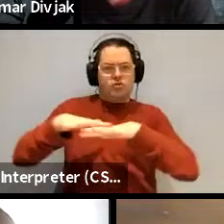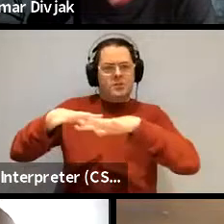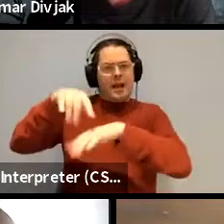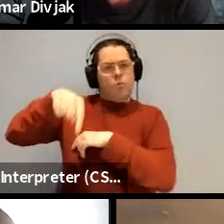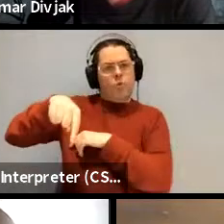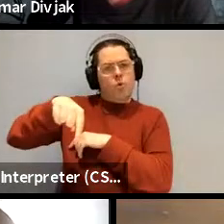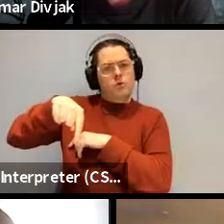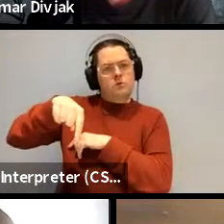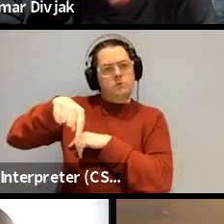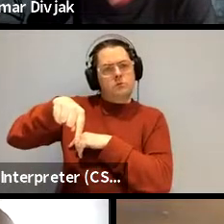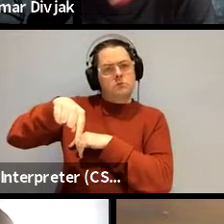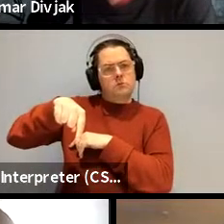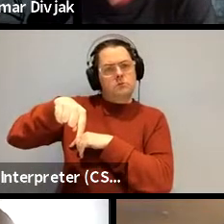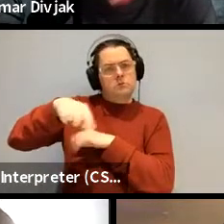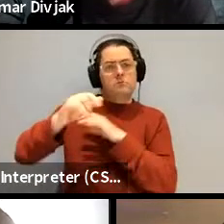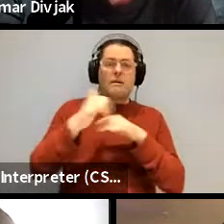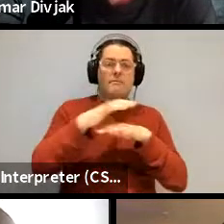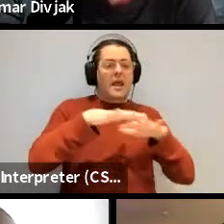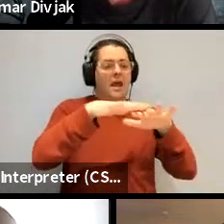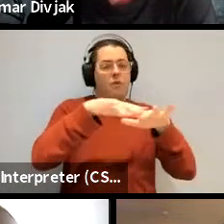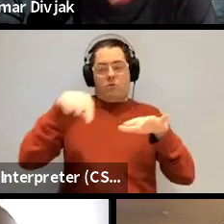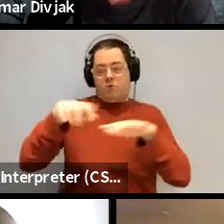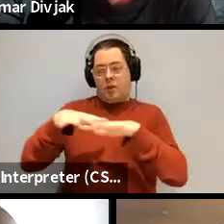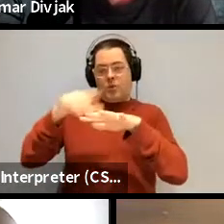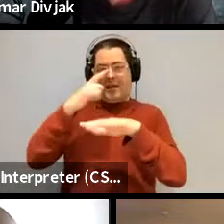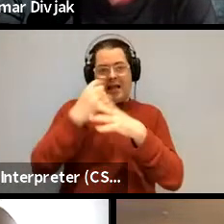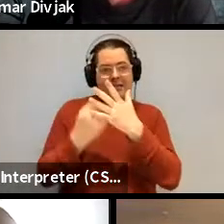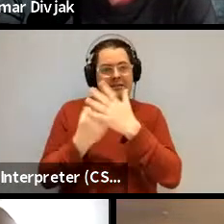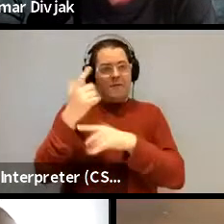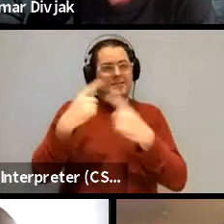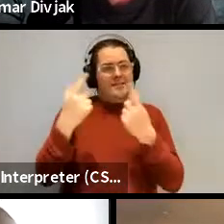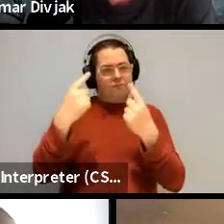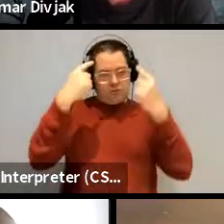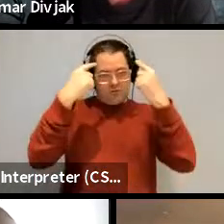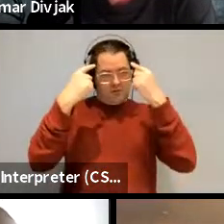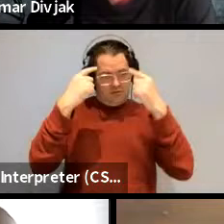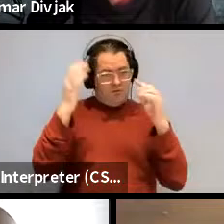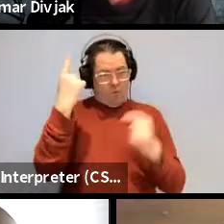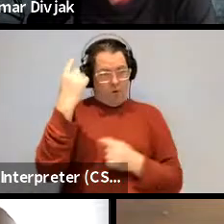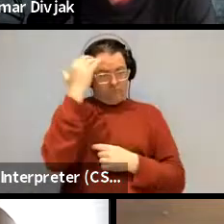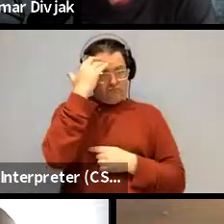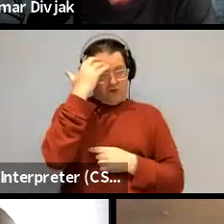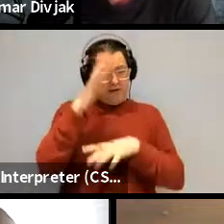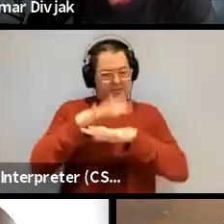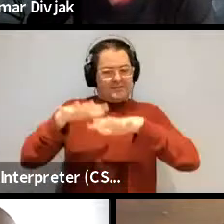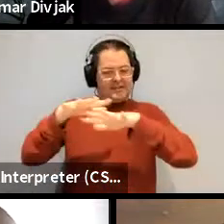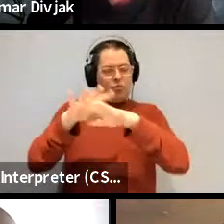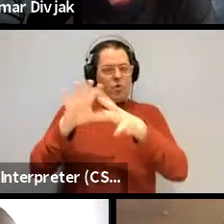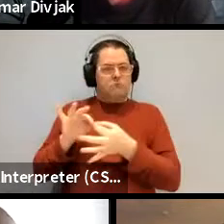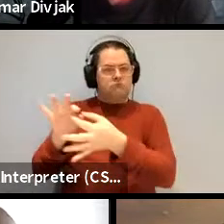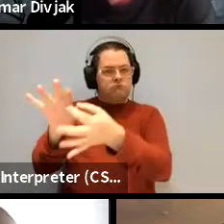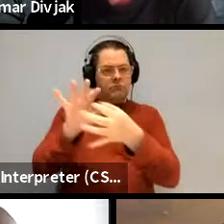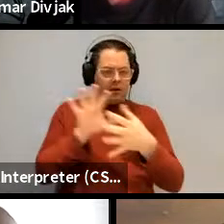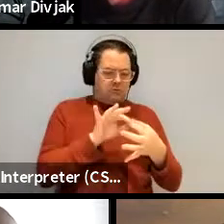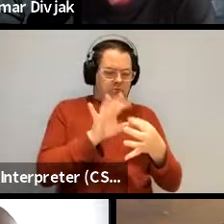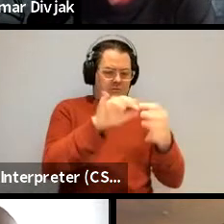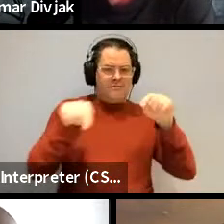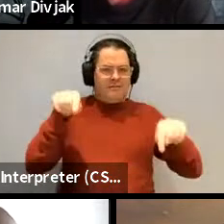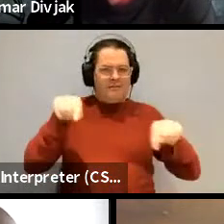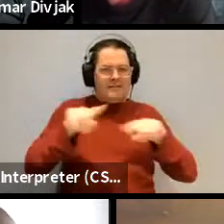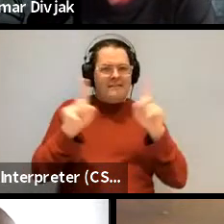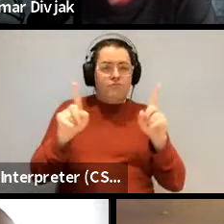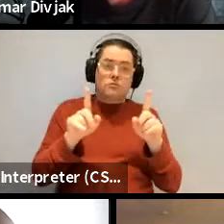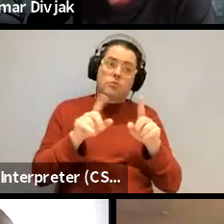network probably can develop differently um depending on the environment depending on what the experience is and in uh